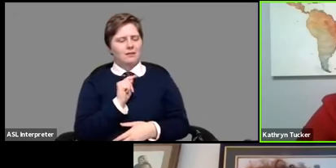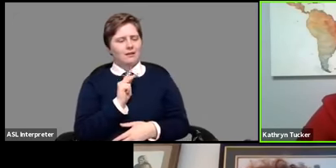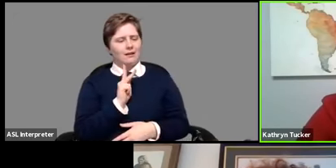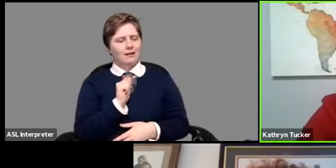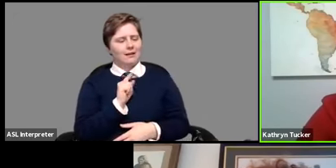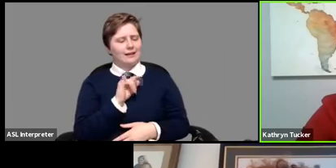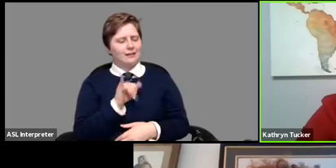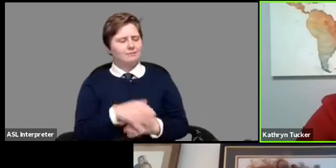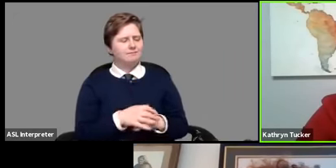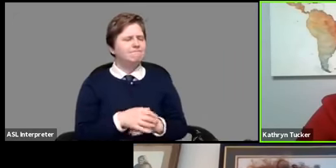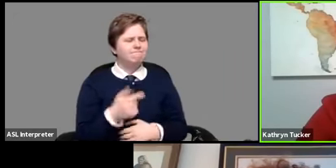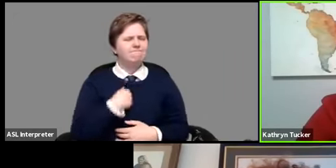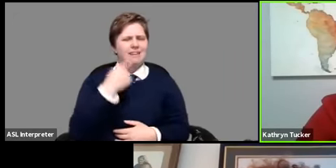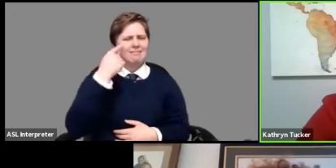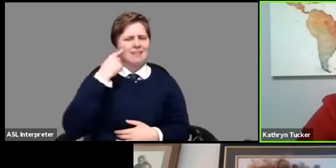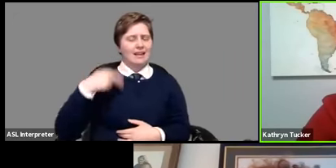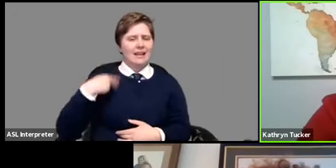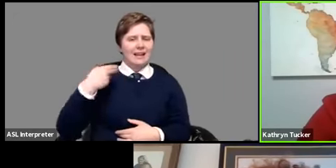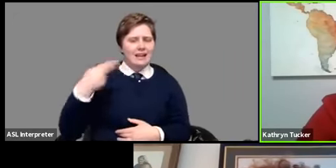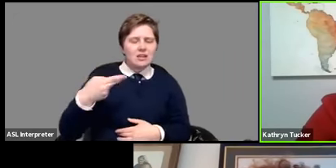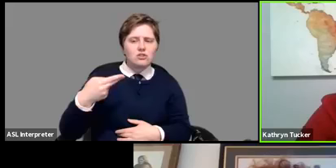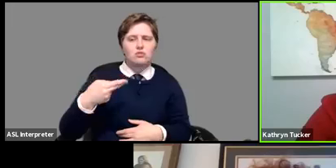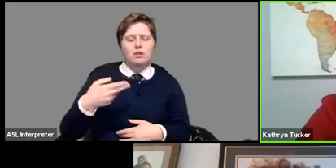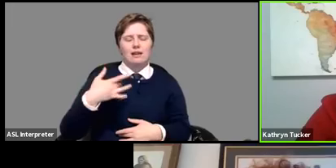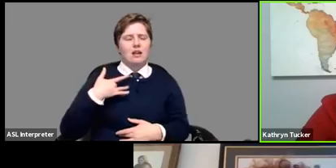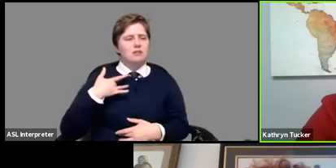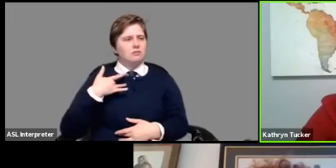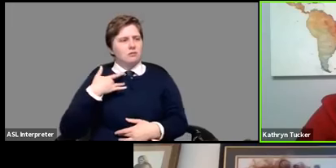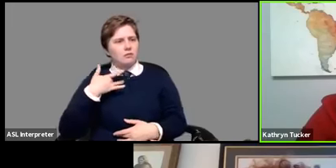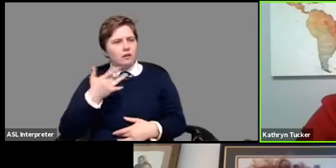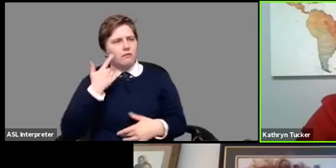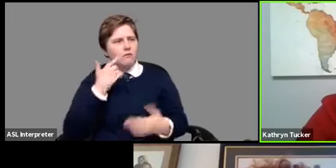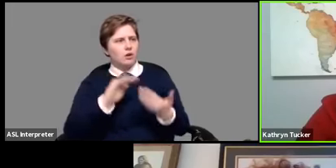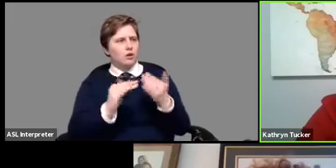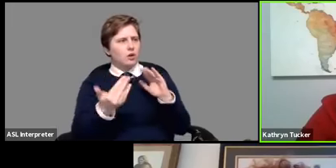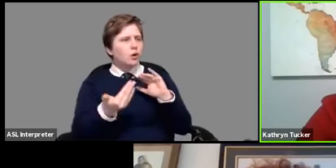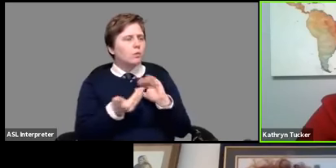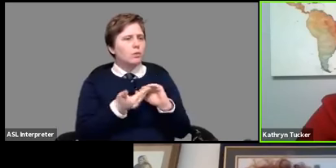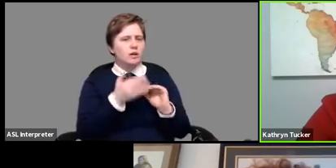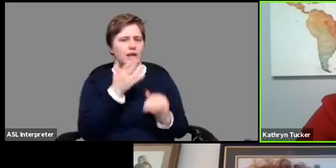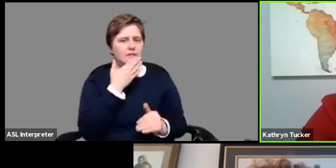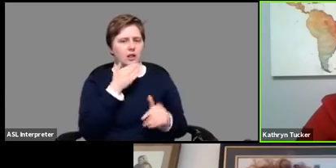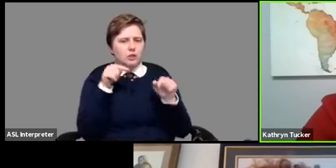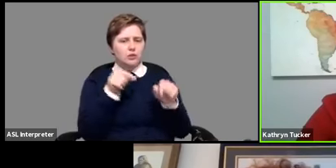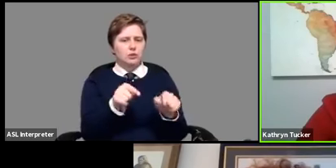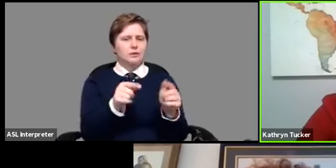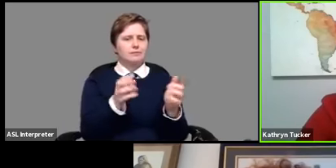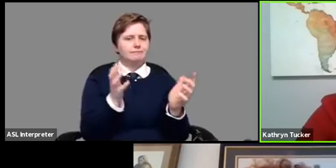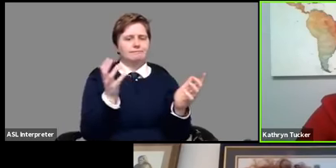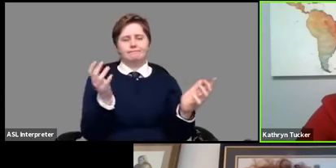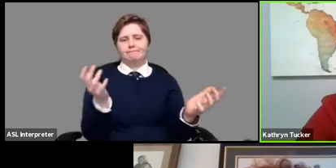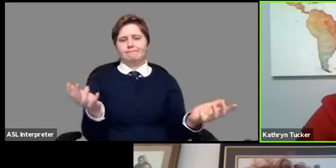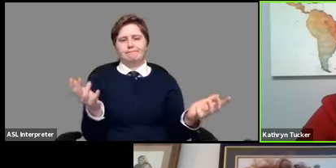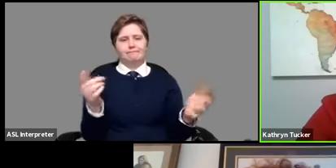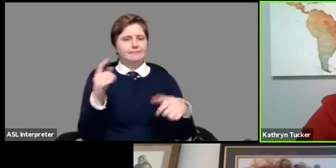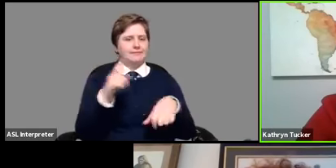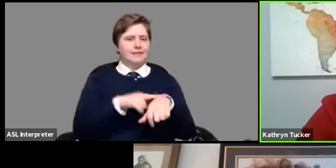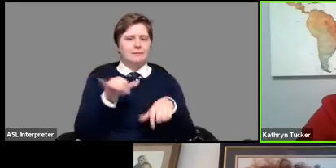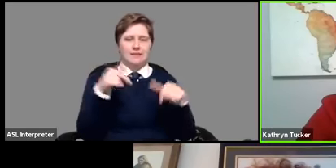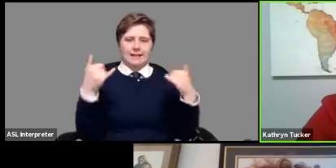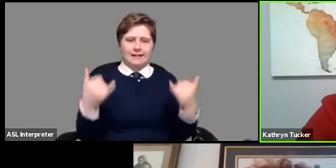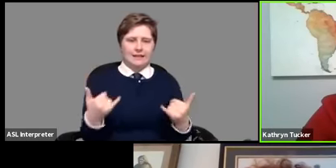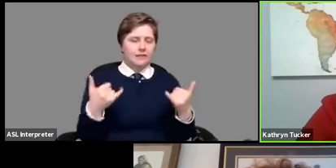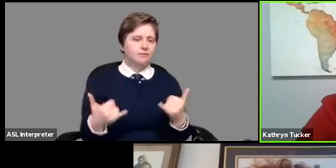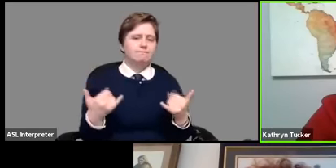know history and its trends for you know communities of color during you know times like this